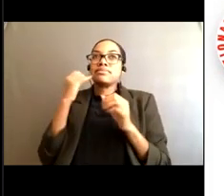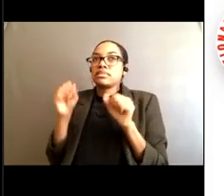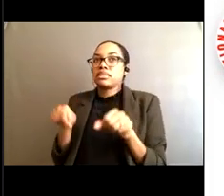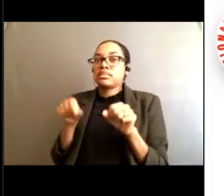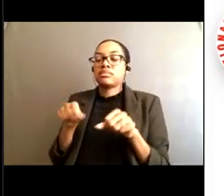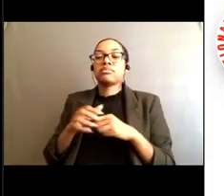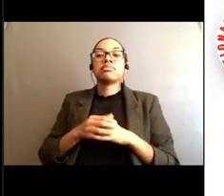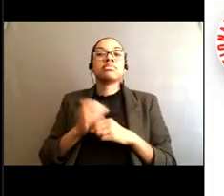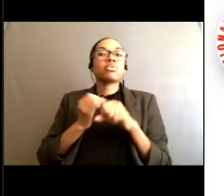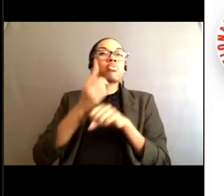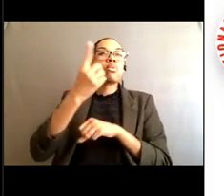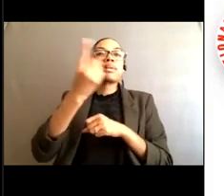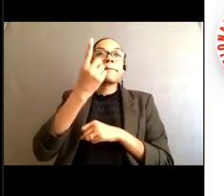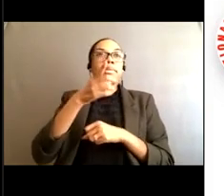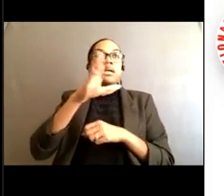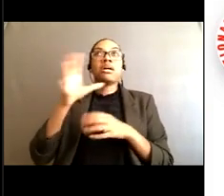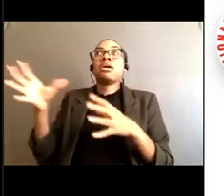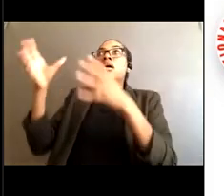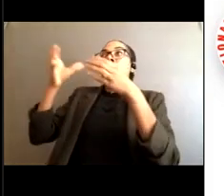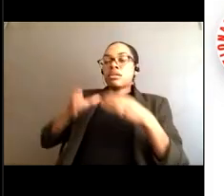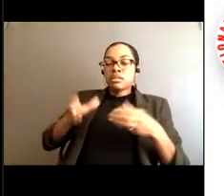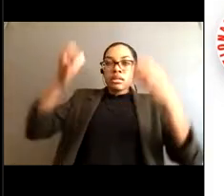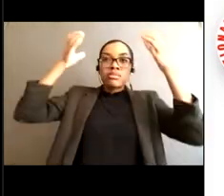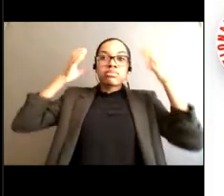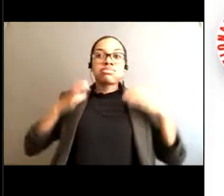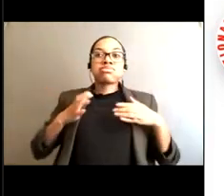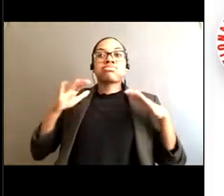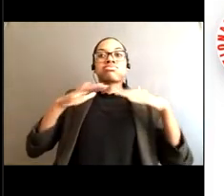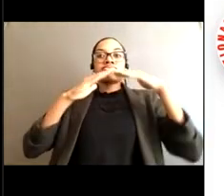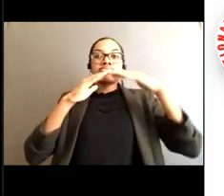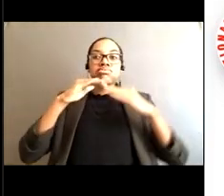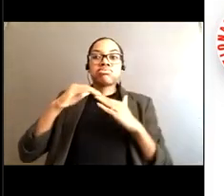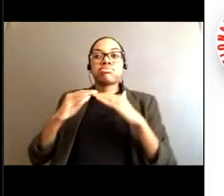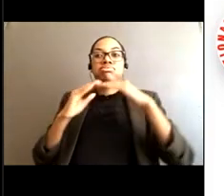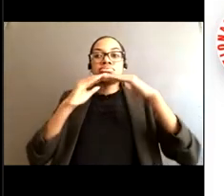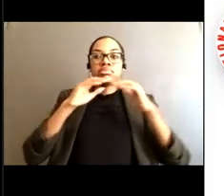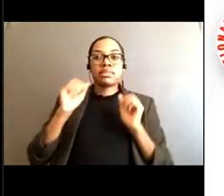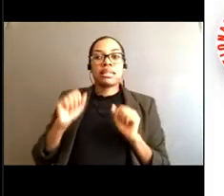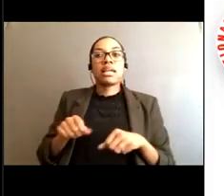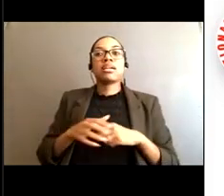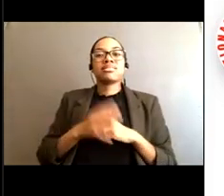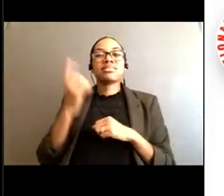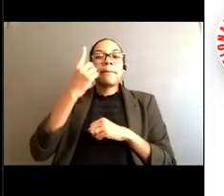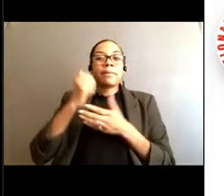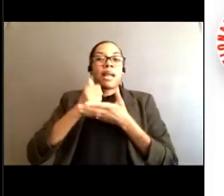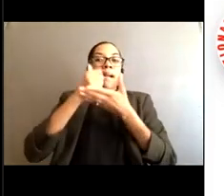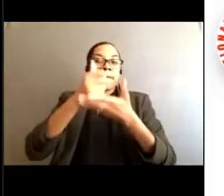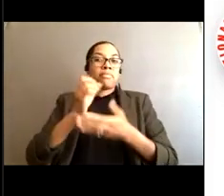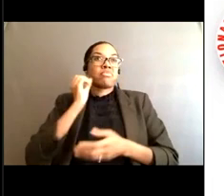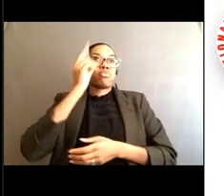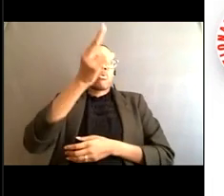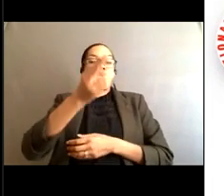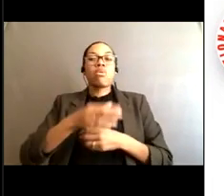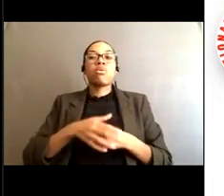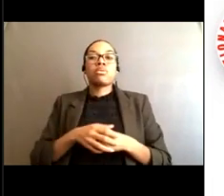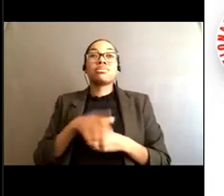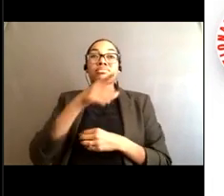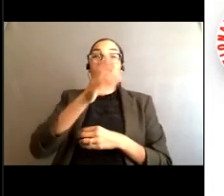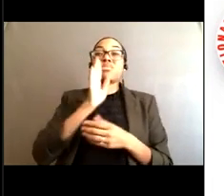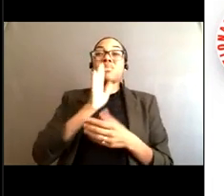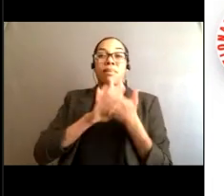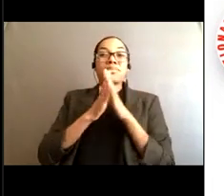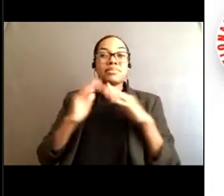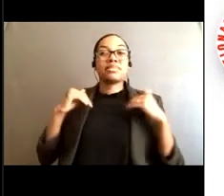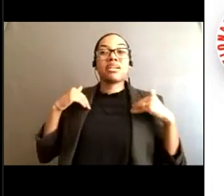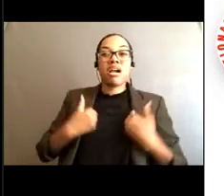a flotation device that they can latch on to and help them stay above water because they will get tired fighting